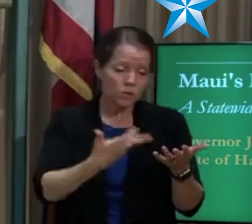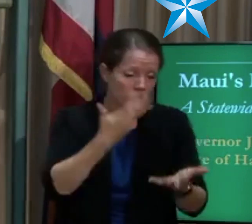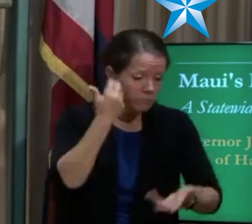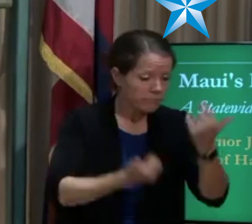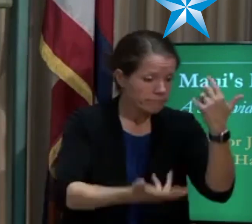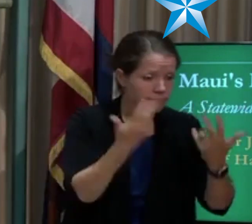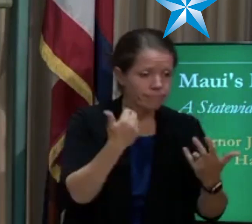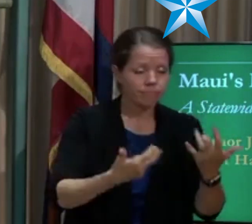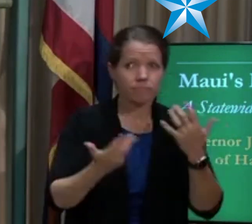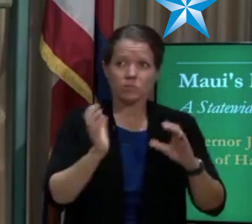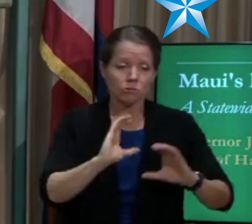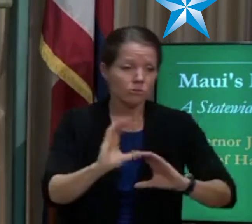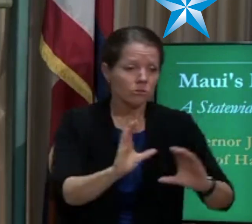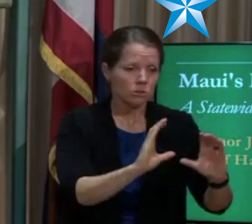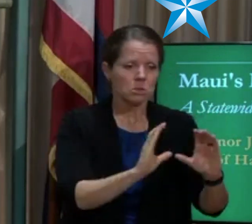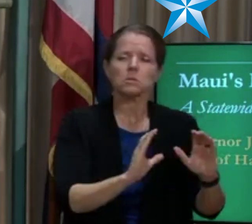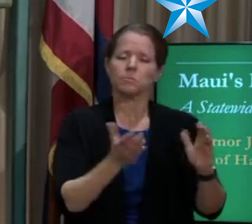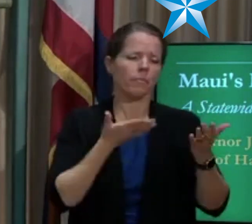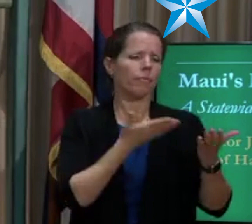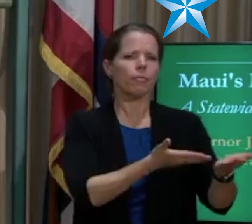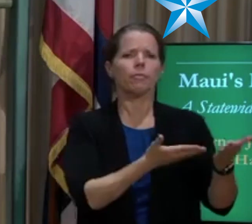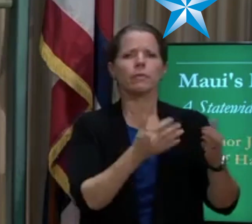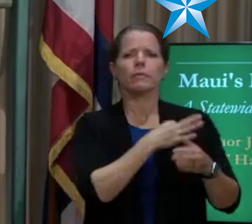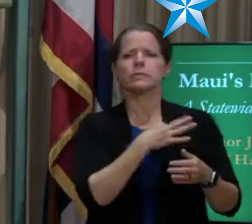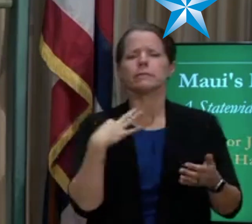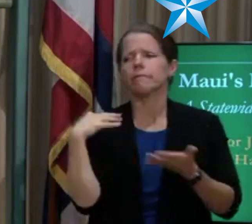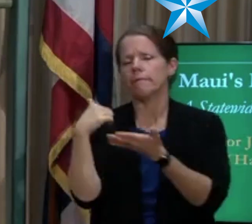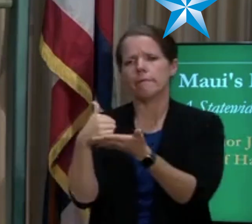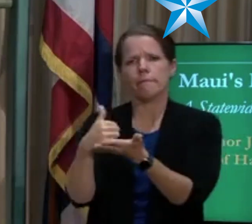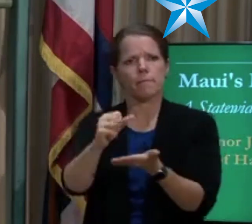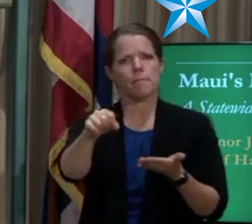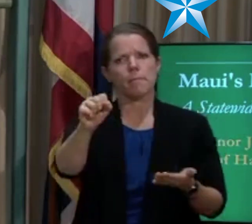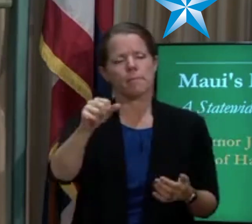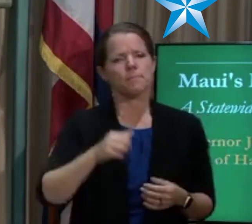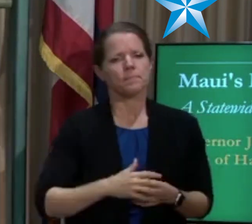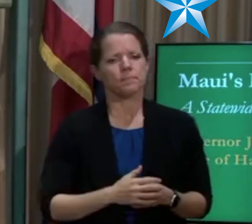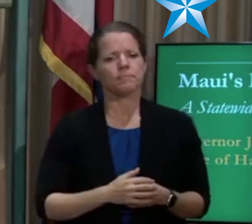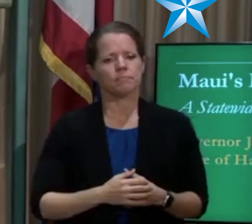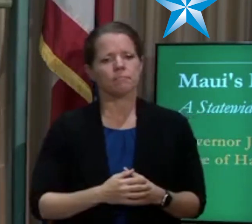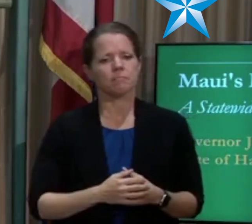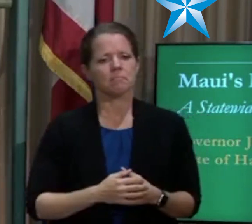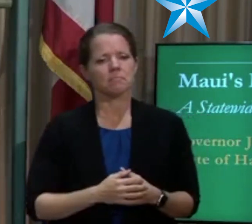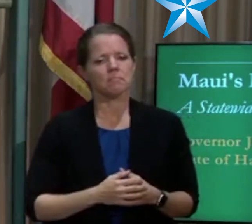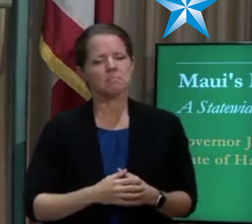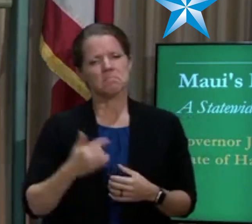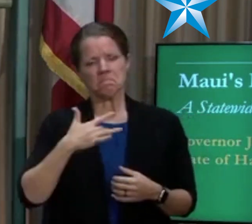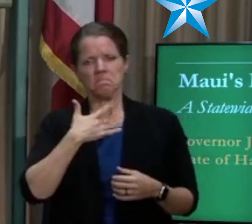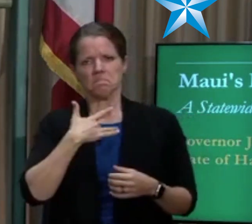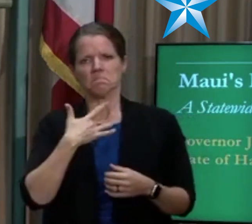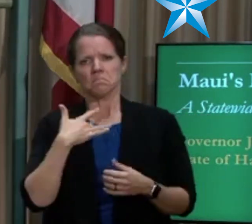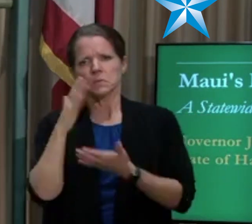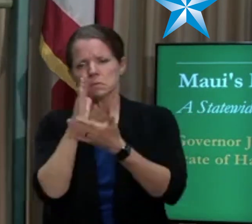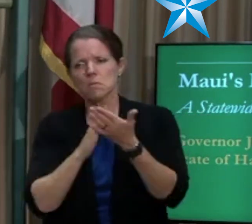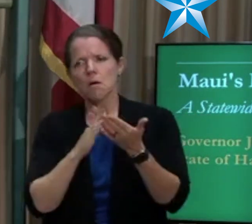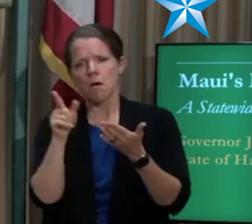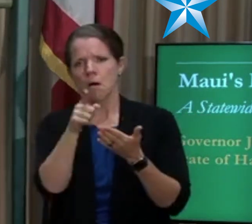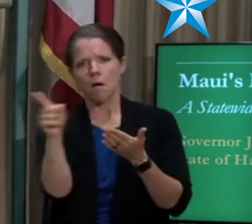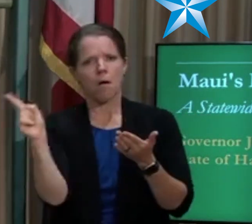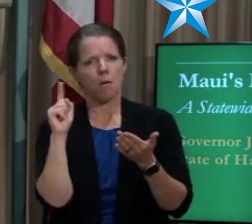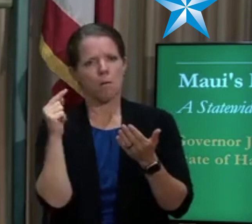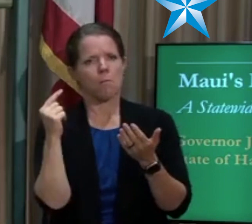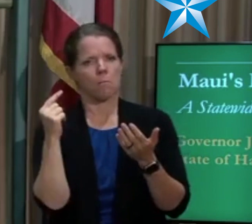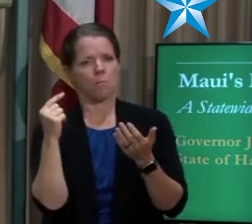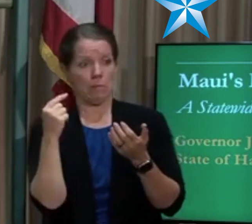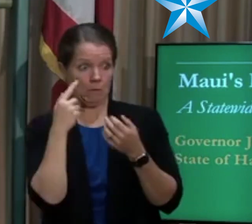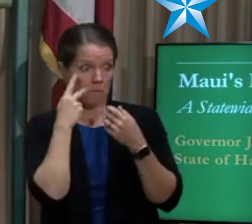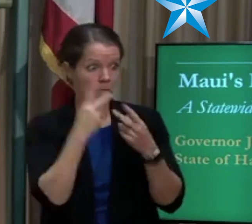So there will be support there in general. I think some people will need to take several hours to have this